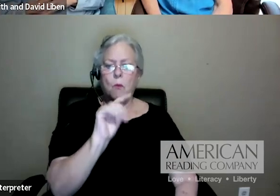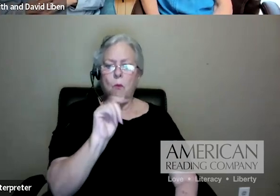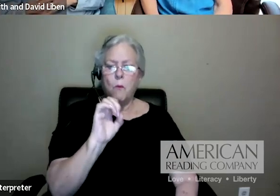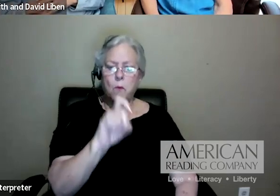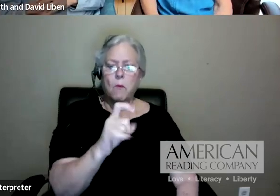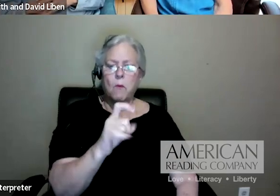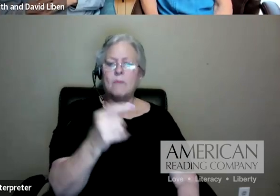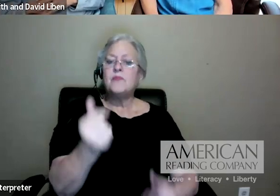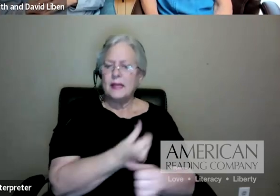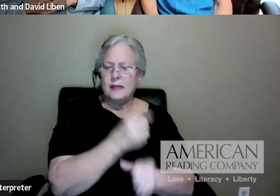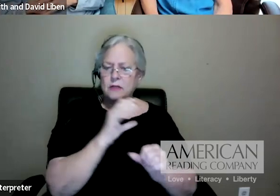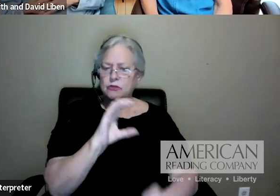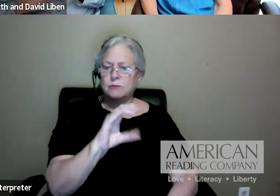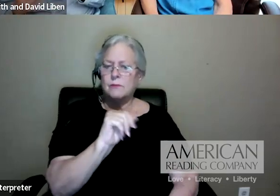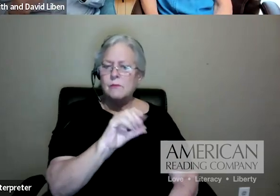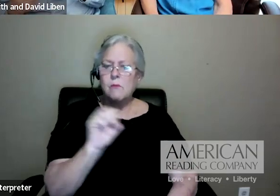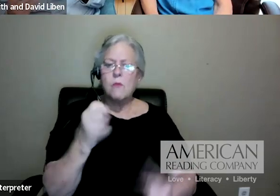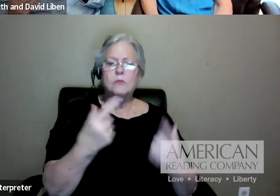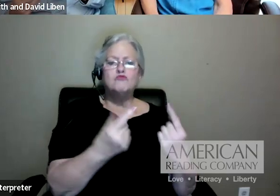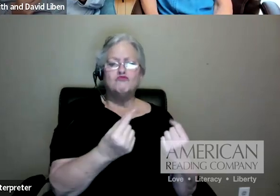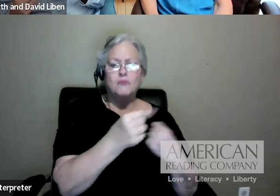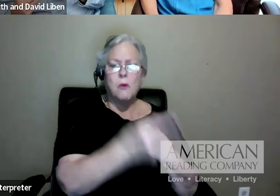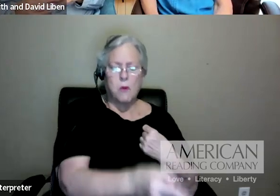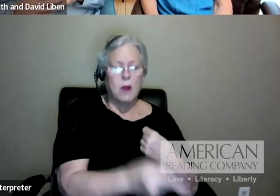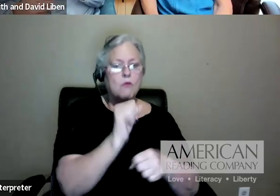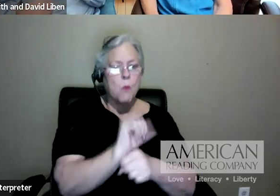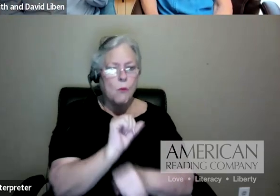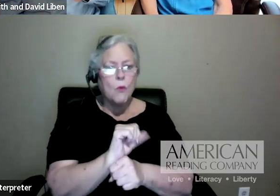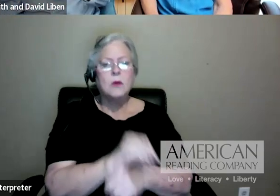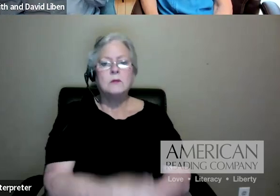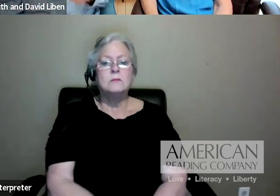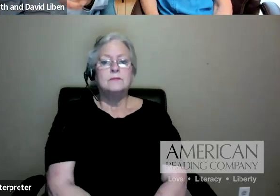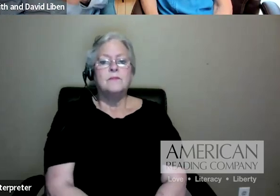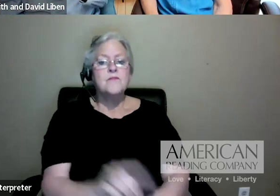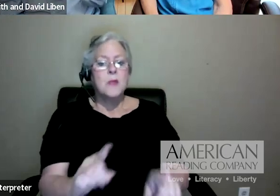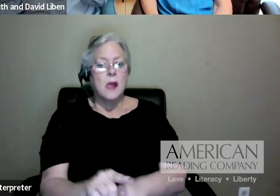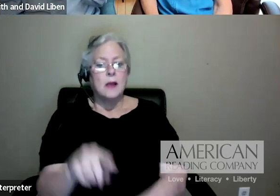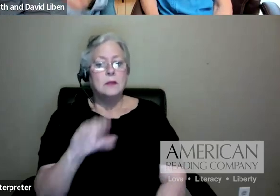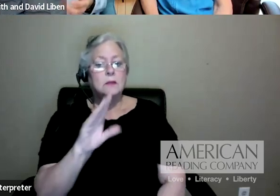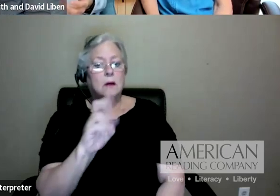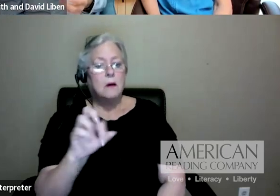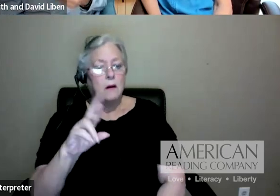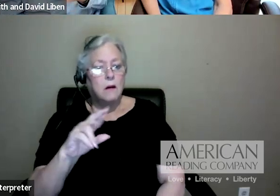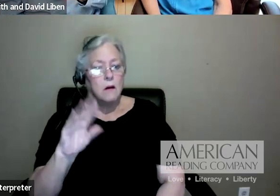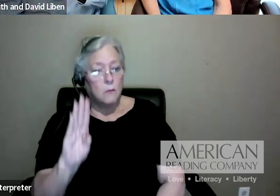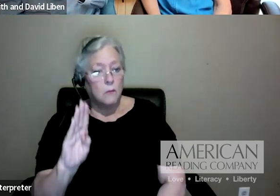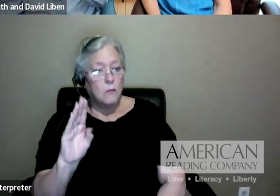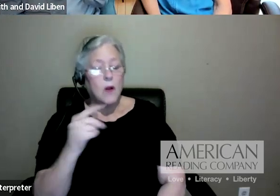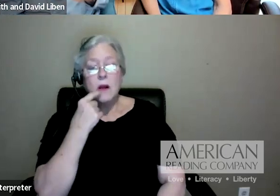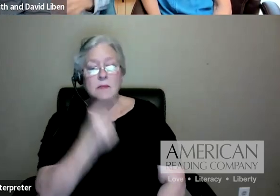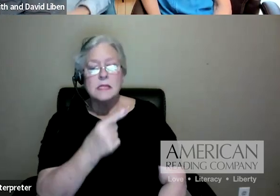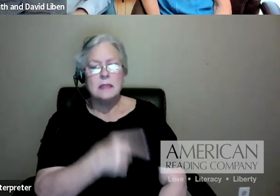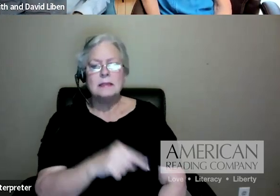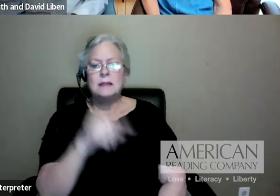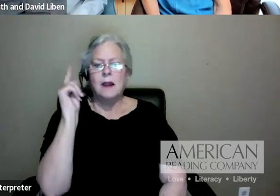Barbara said, kids had to deal with texts at different levels for a volume of reading. So if